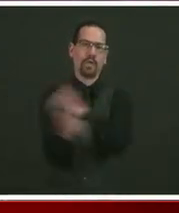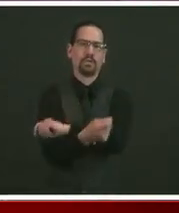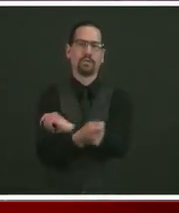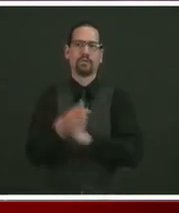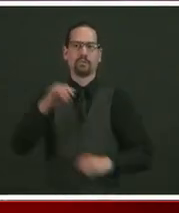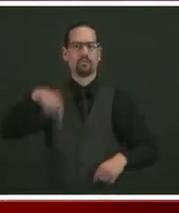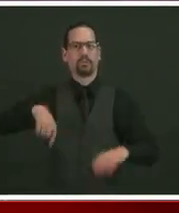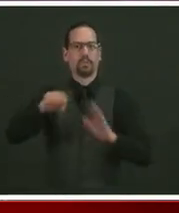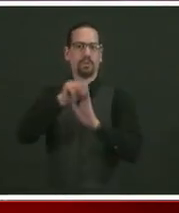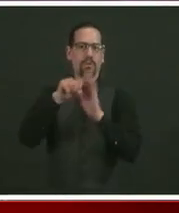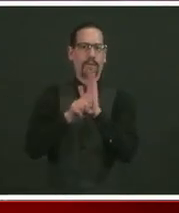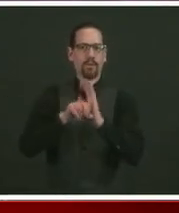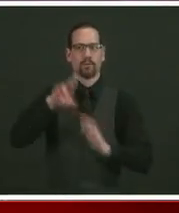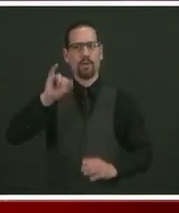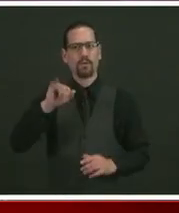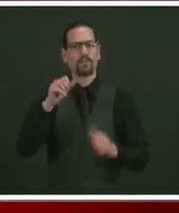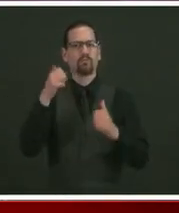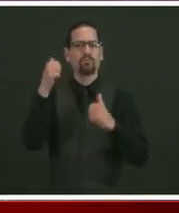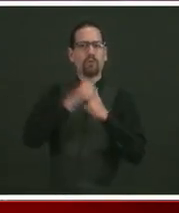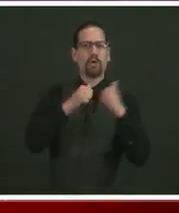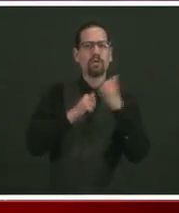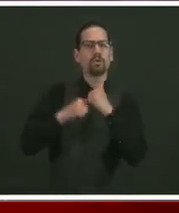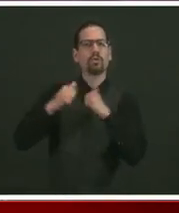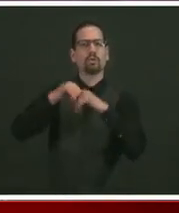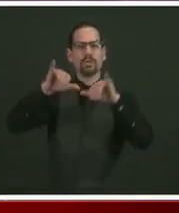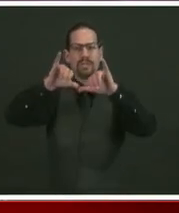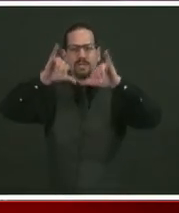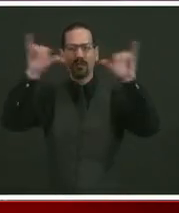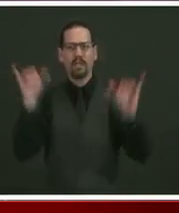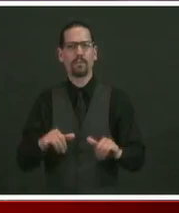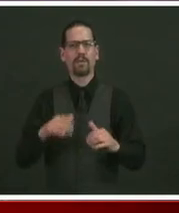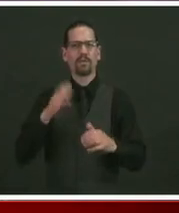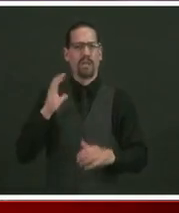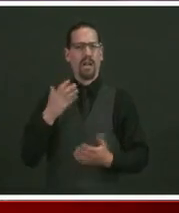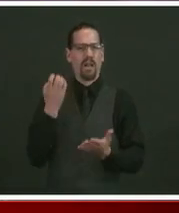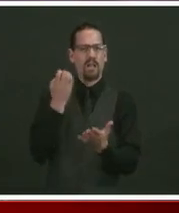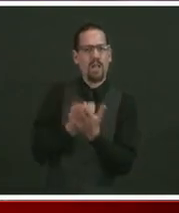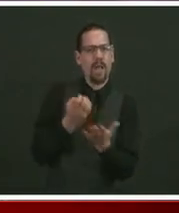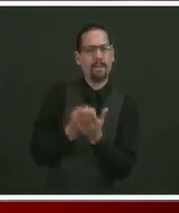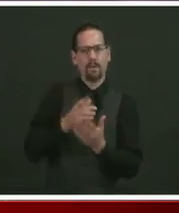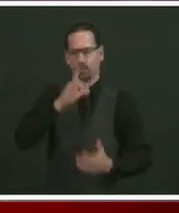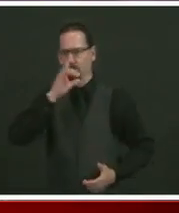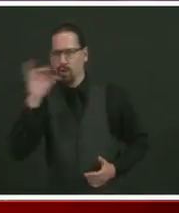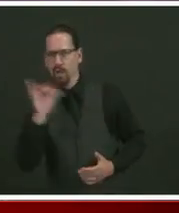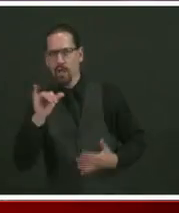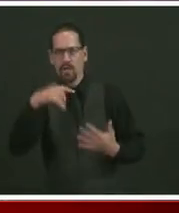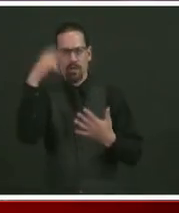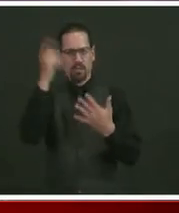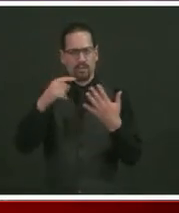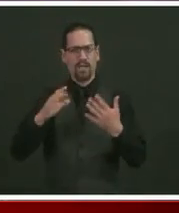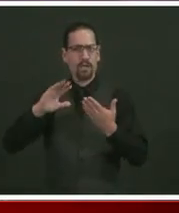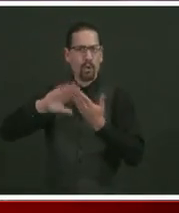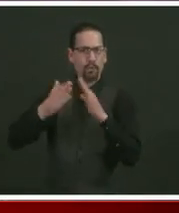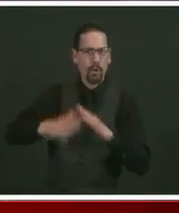Rebuilding our economy. Rebuilding our communities. And rebuilding our health care system.